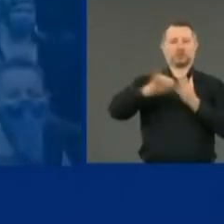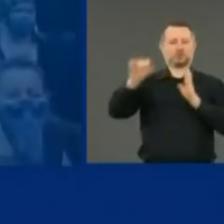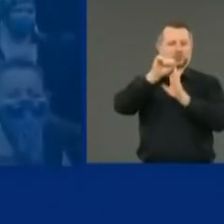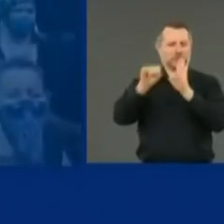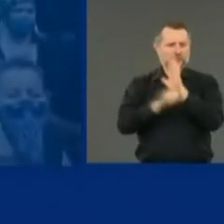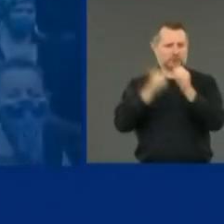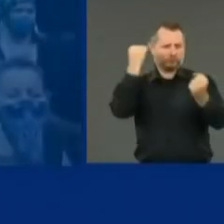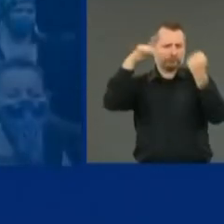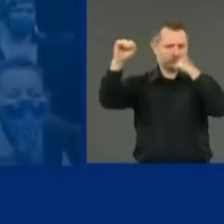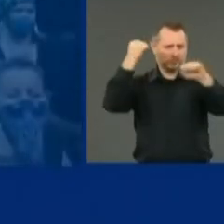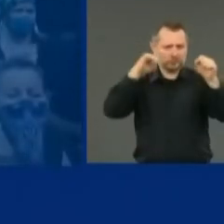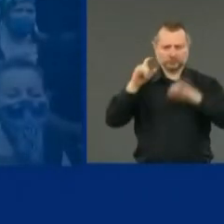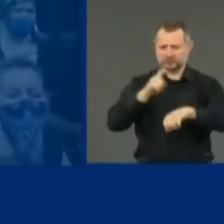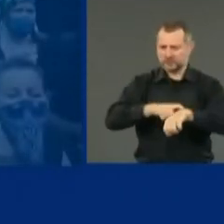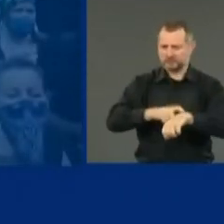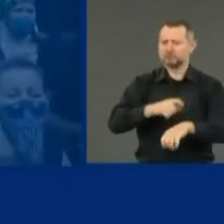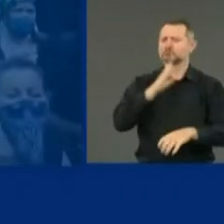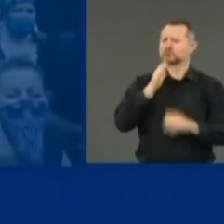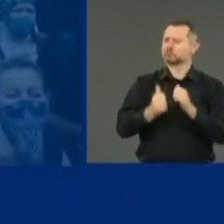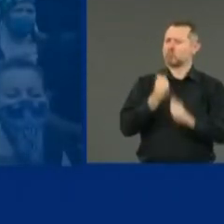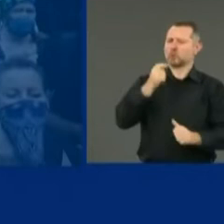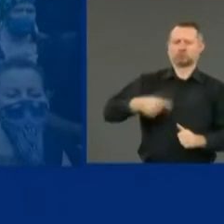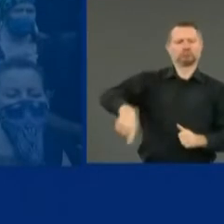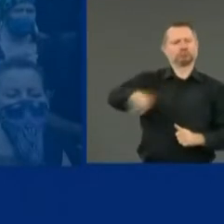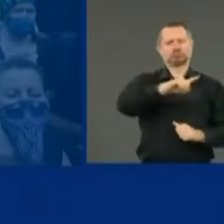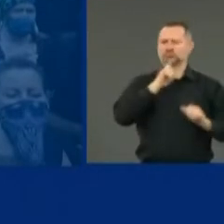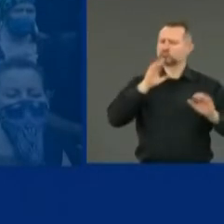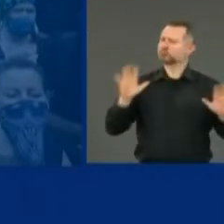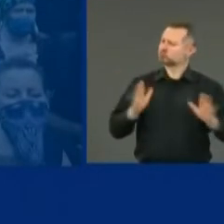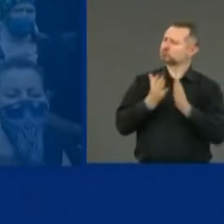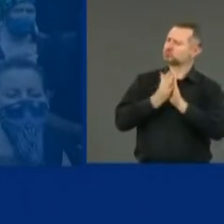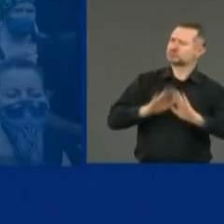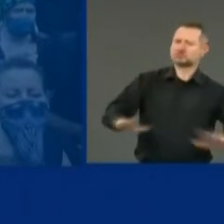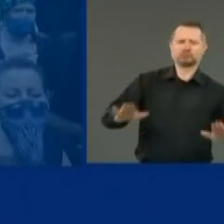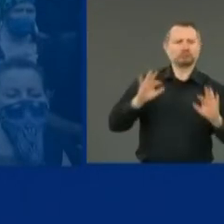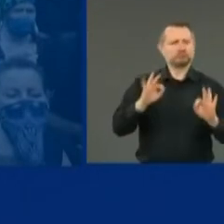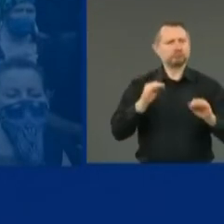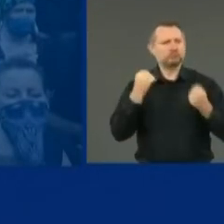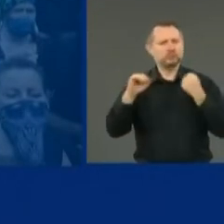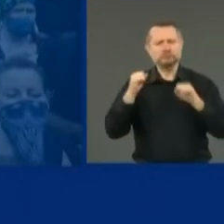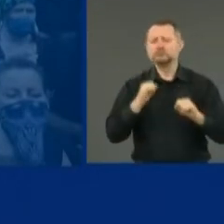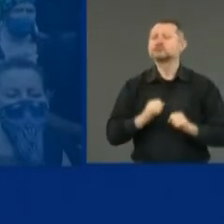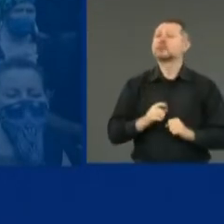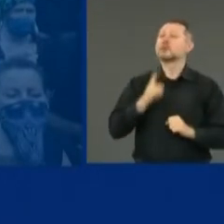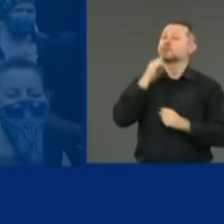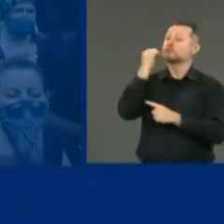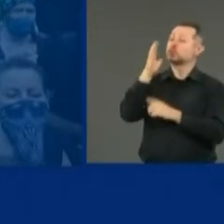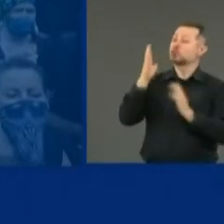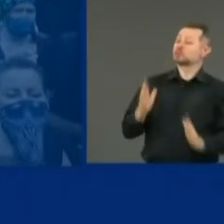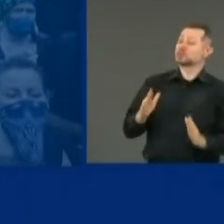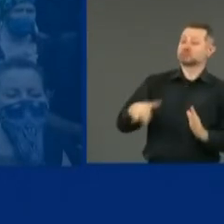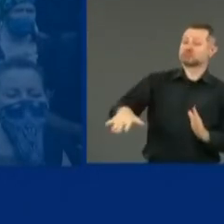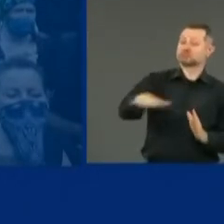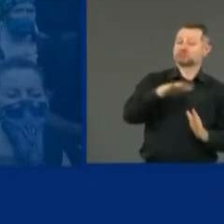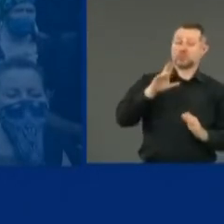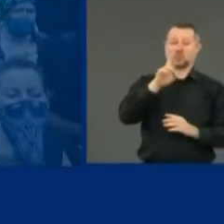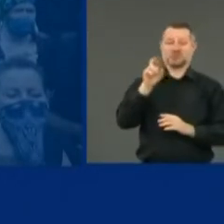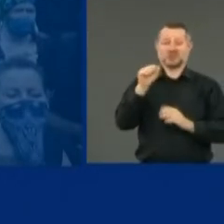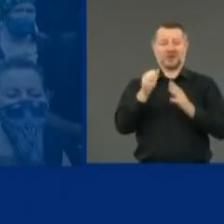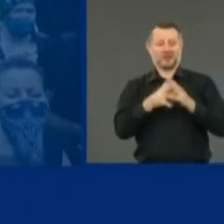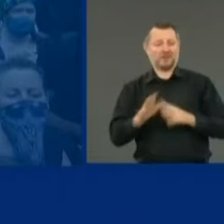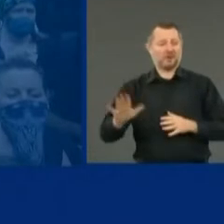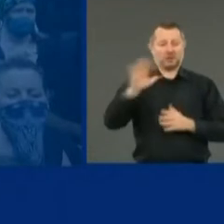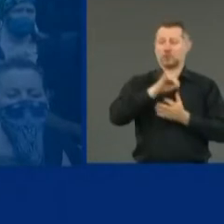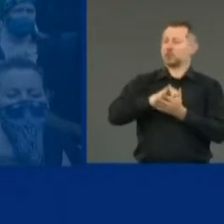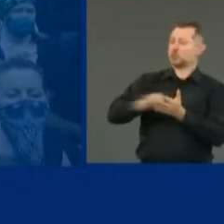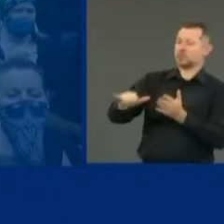most part, they were peaceful. The protesters all across the state, all across the nation, are basically saying